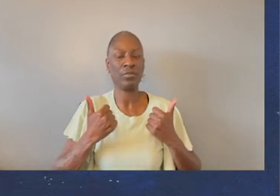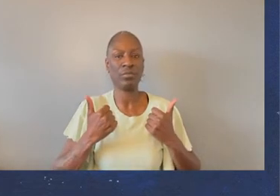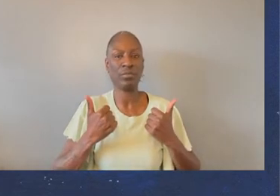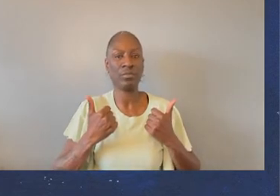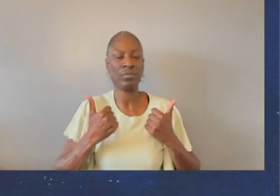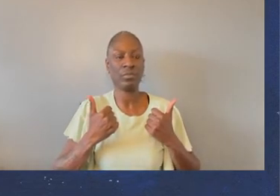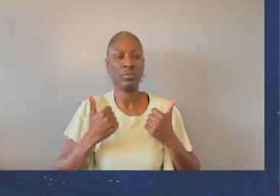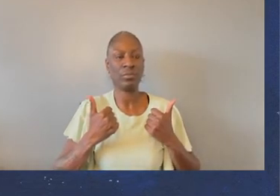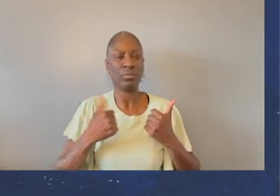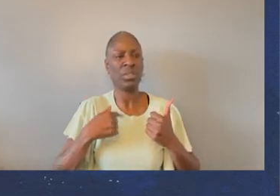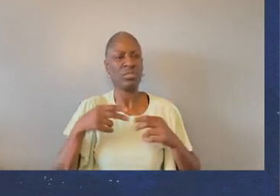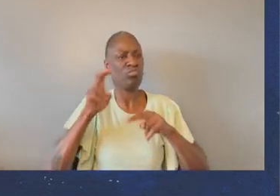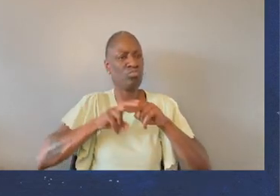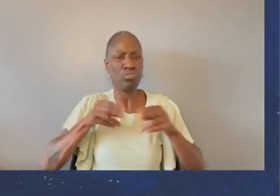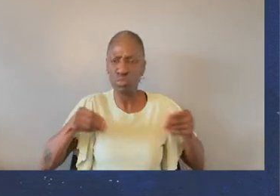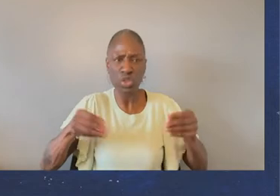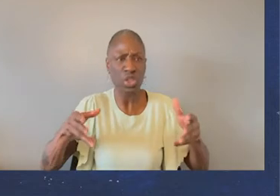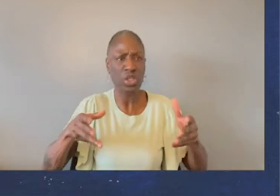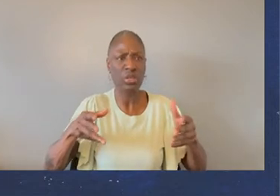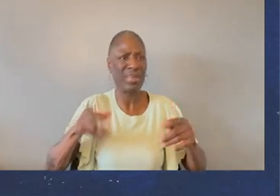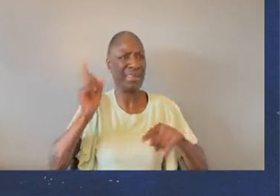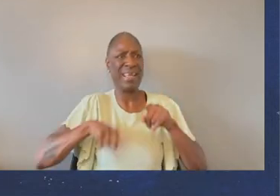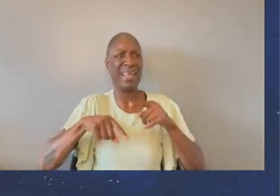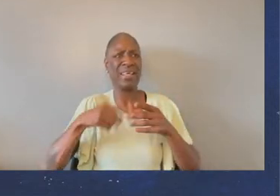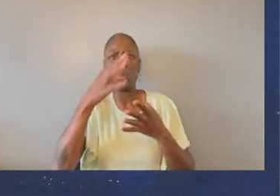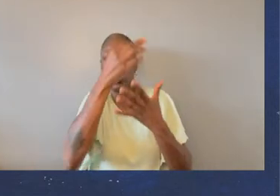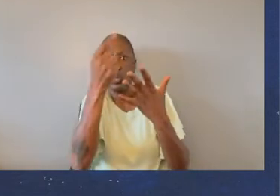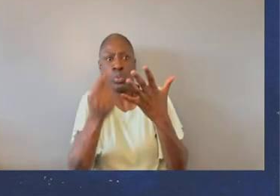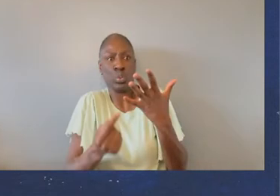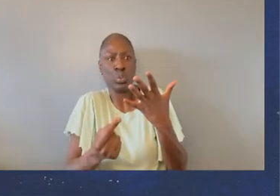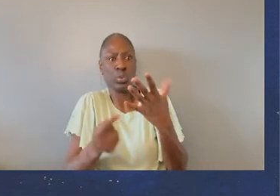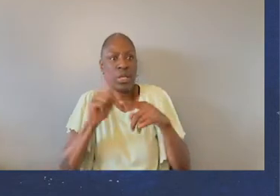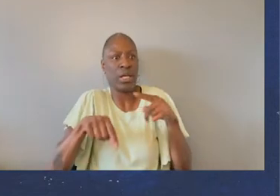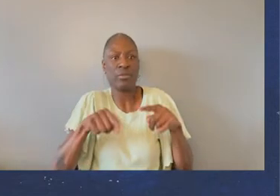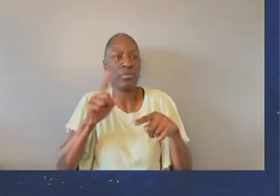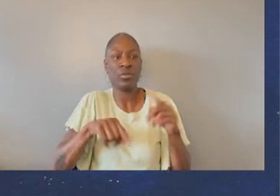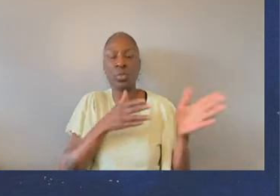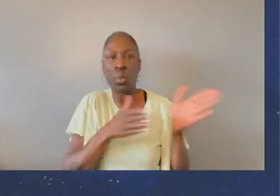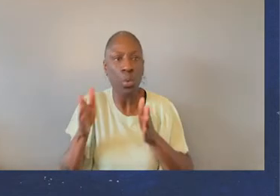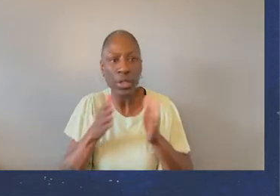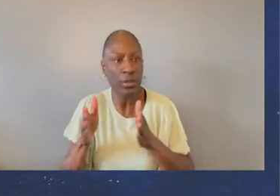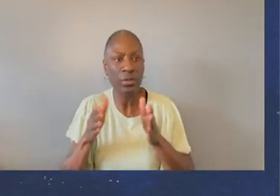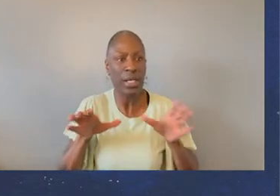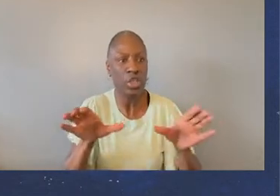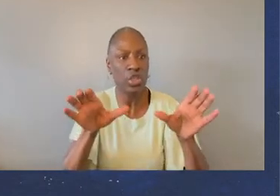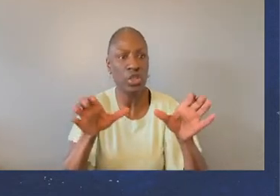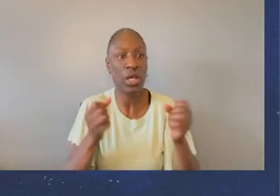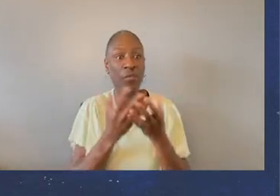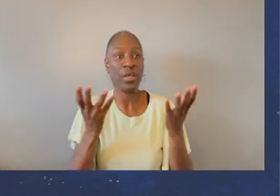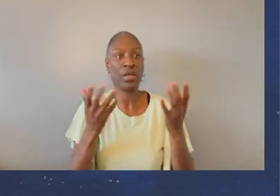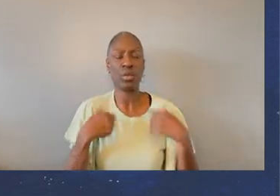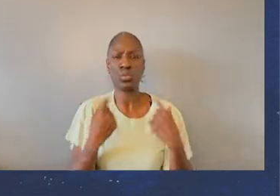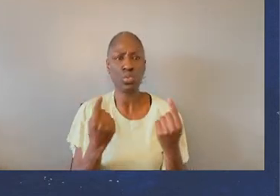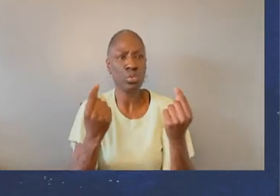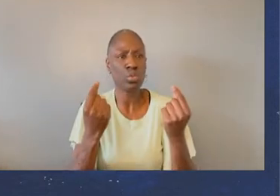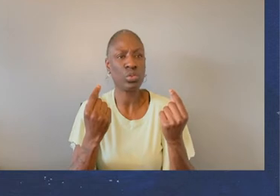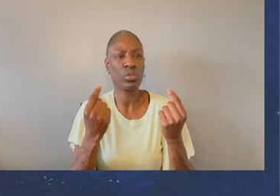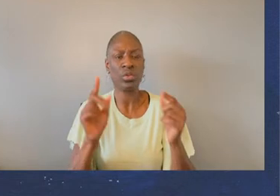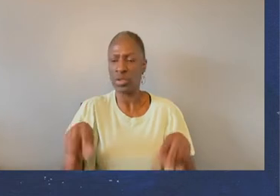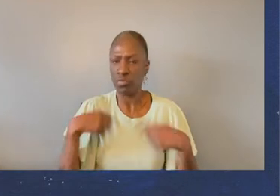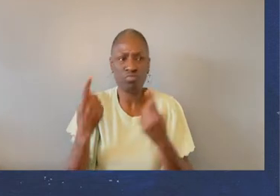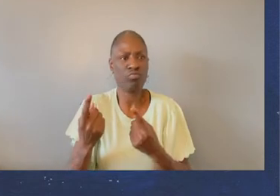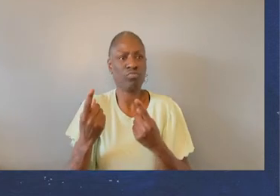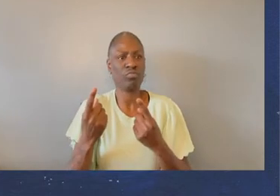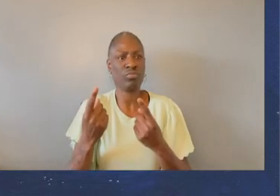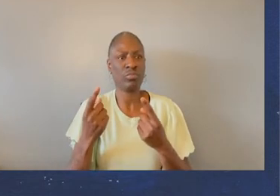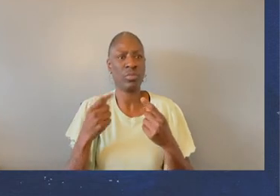because I'm in a wheelchair, I can't do this thing or I can't organize an action. Everything I did, everything I've